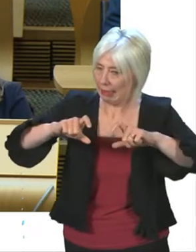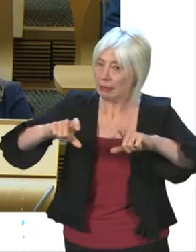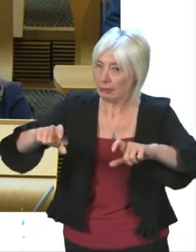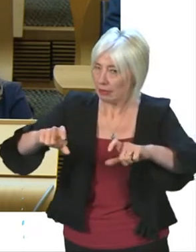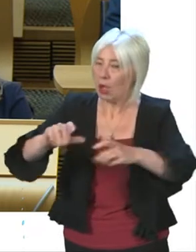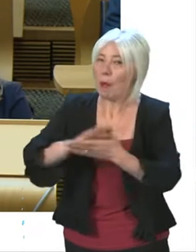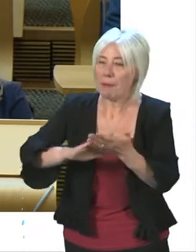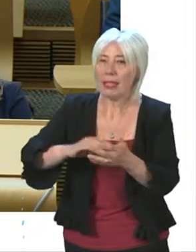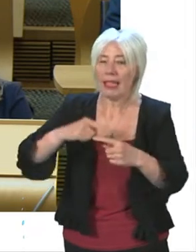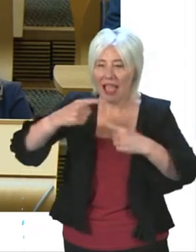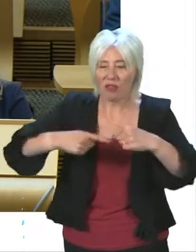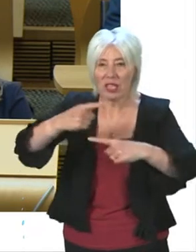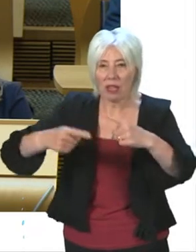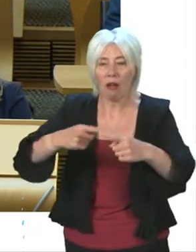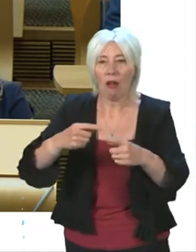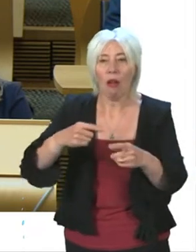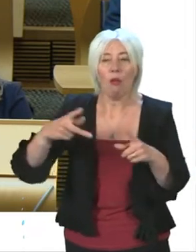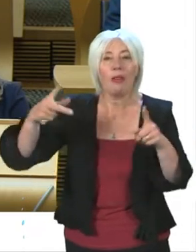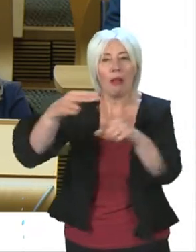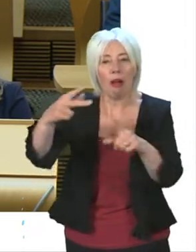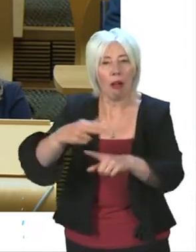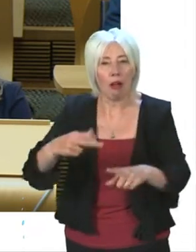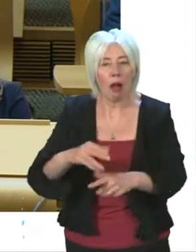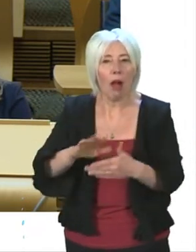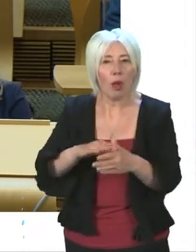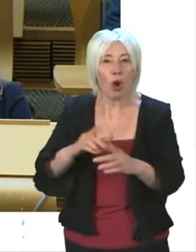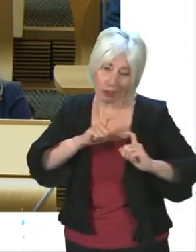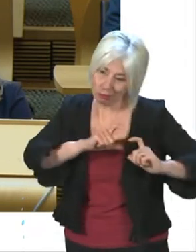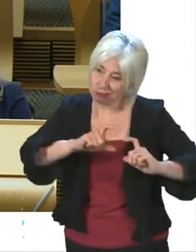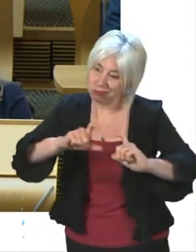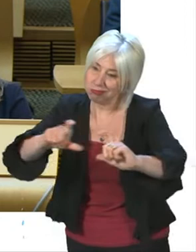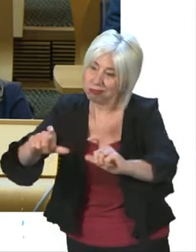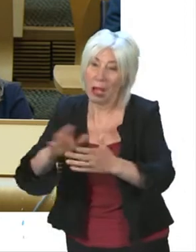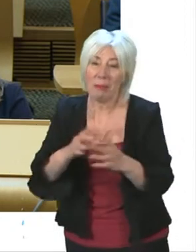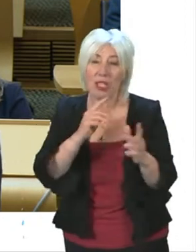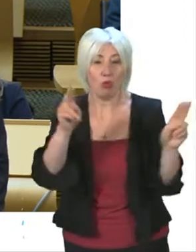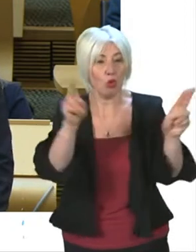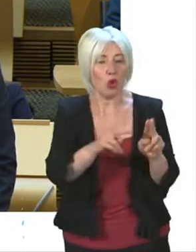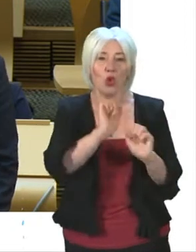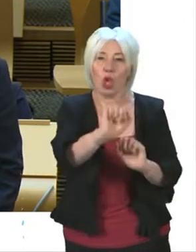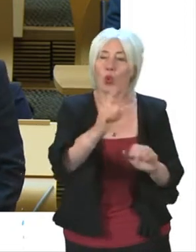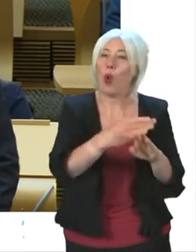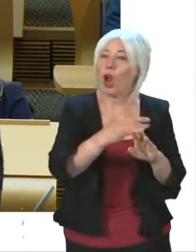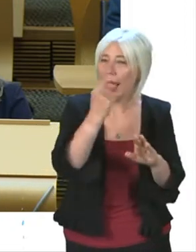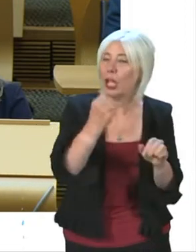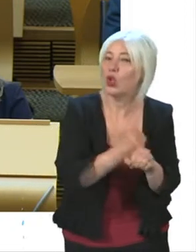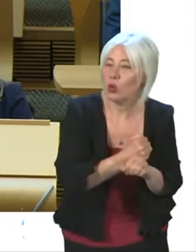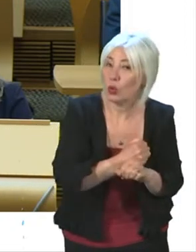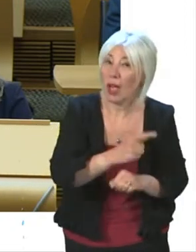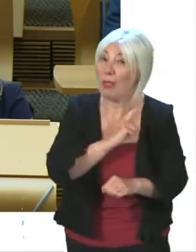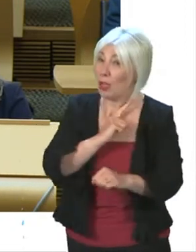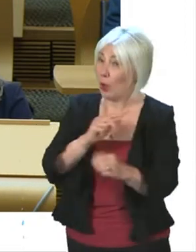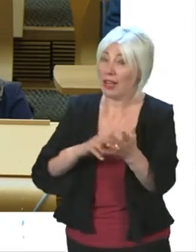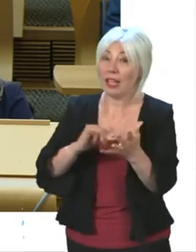year after year budget cut for Audit Scotland, meaning clipping their wings. Now, no wonder Nicola Sturgeon wants to hide